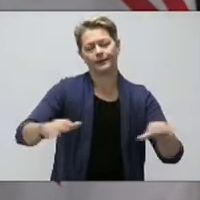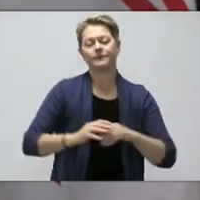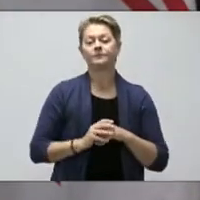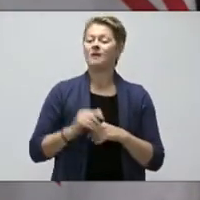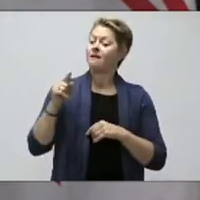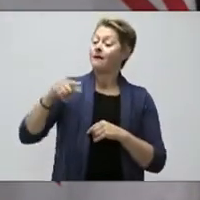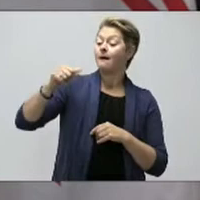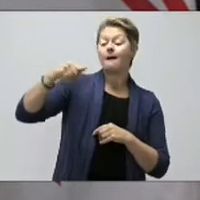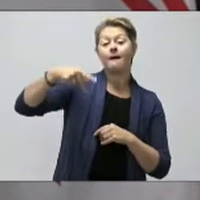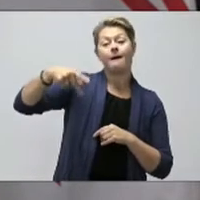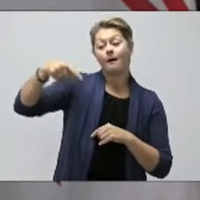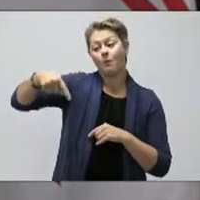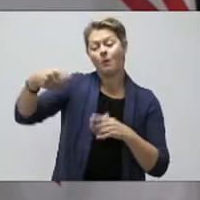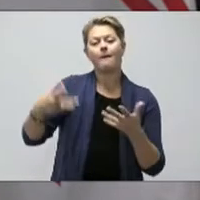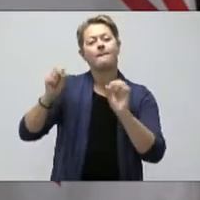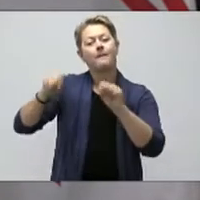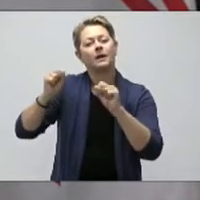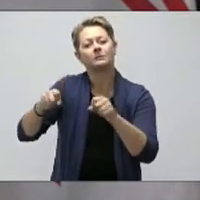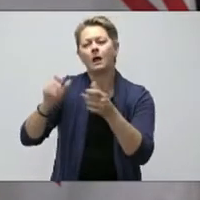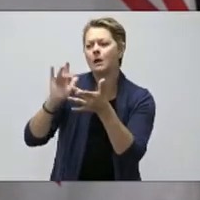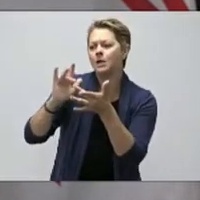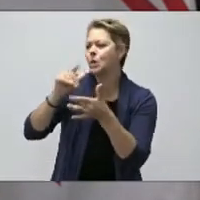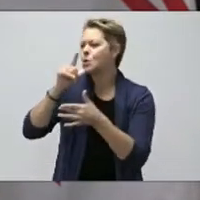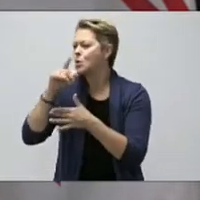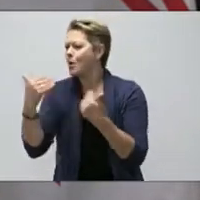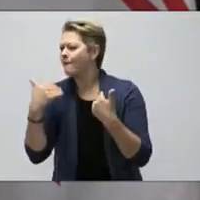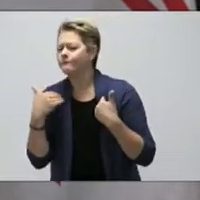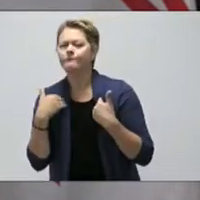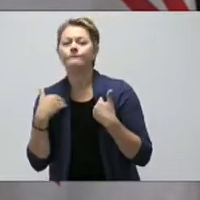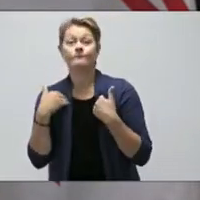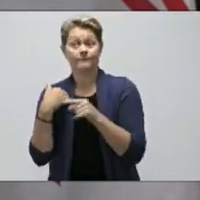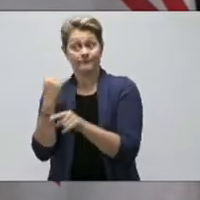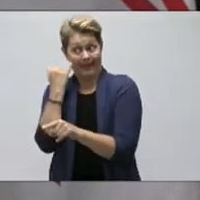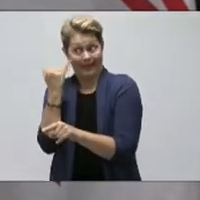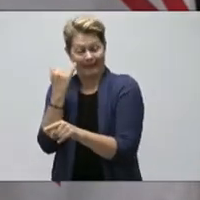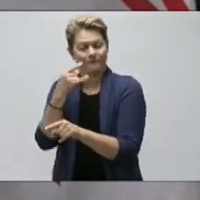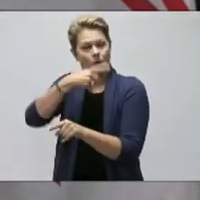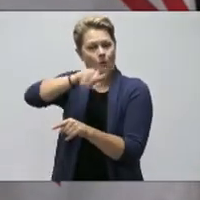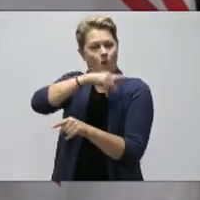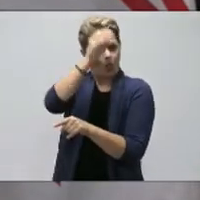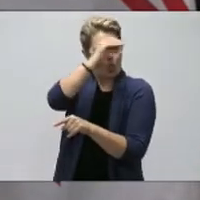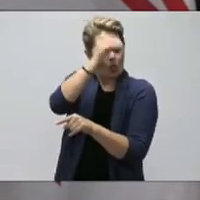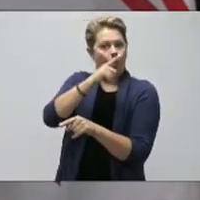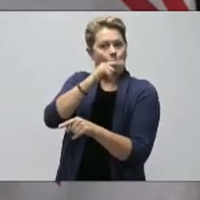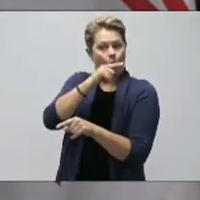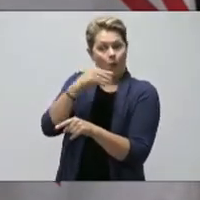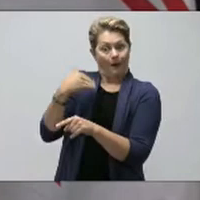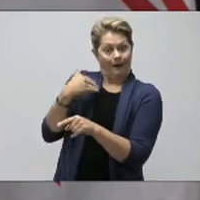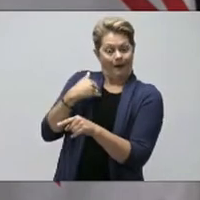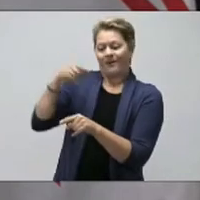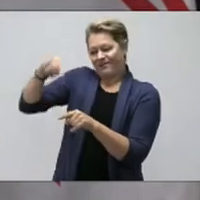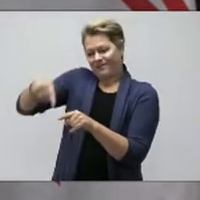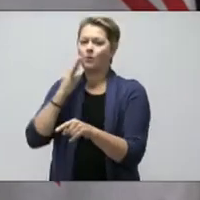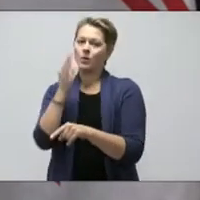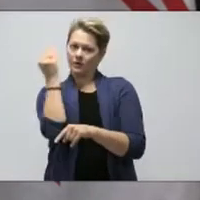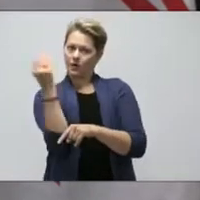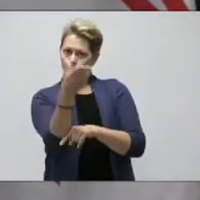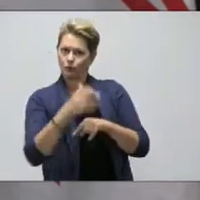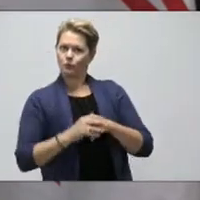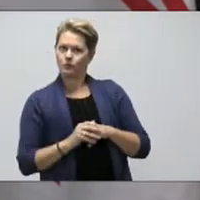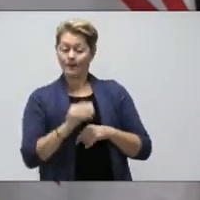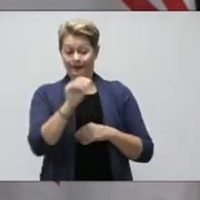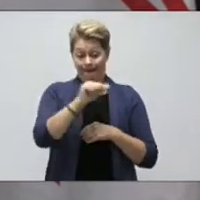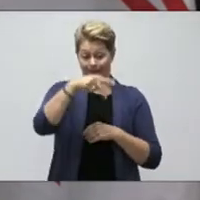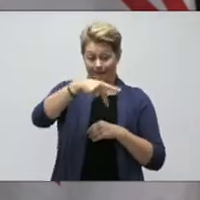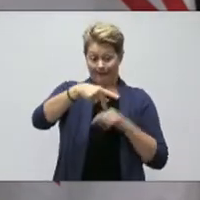potential contacts and sources of infection when they may not be immediately apparent. It is important to note that this app will